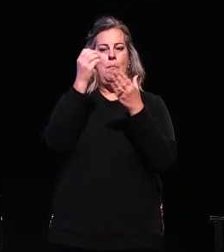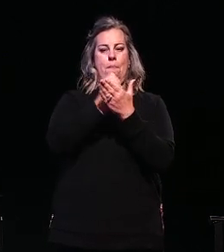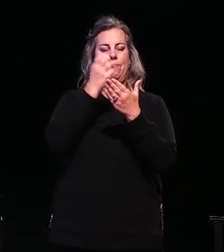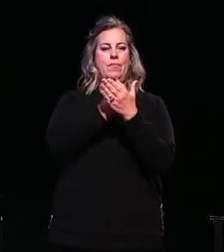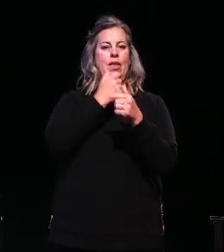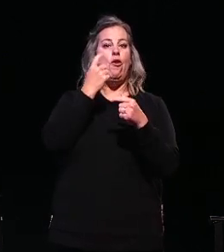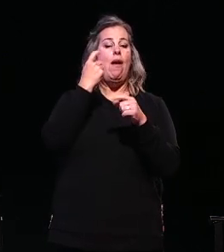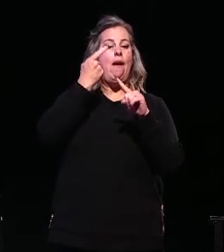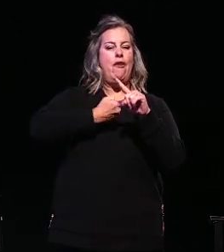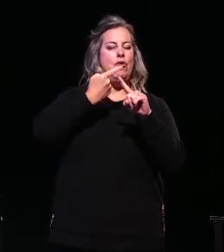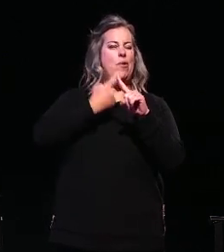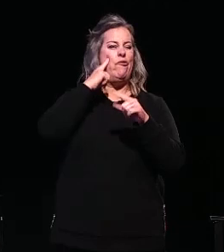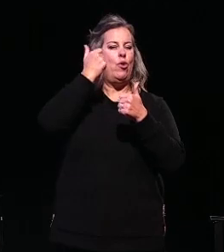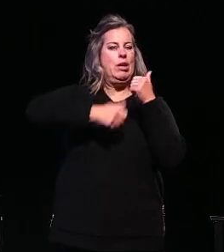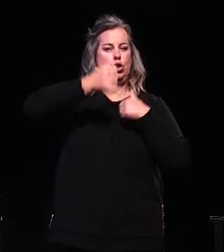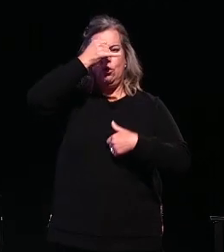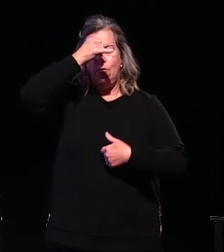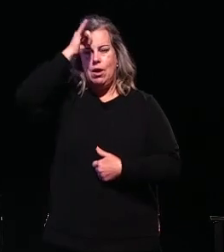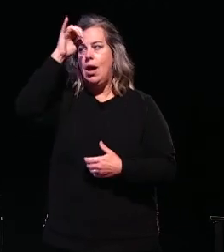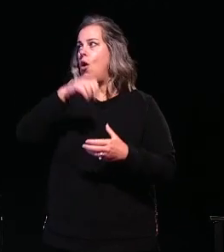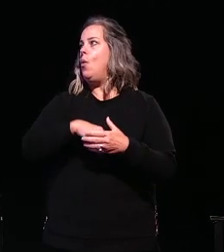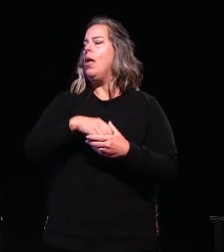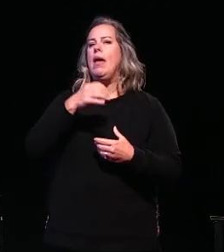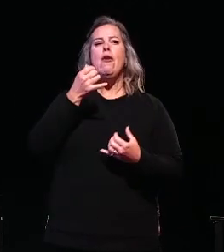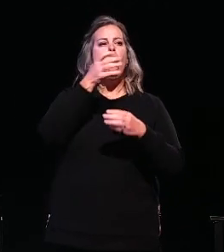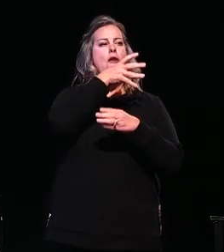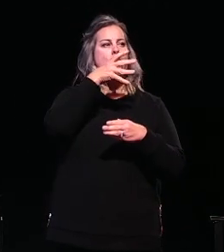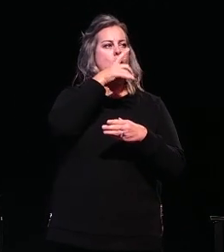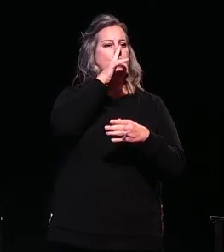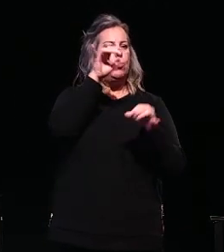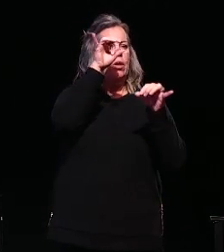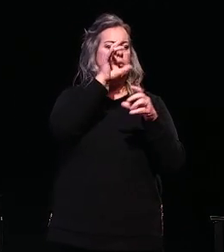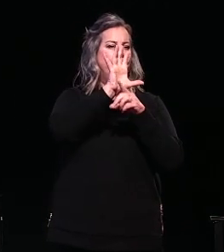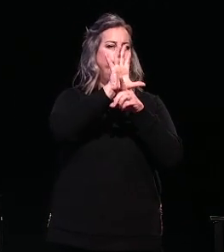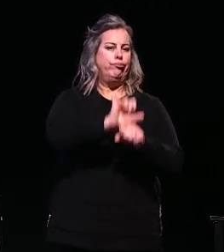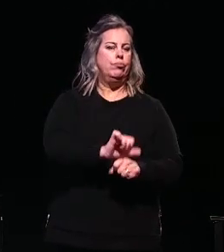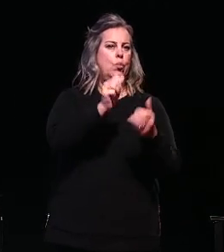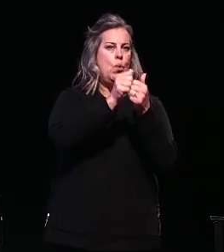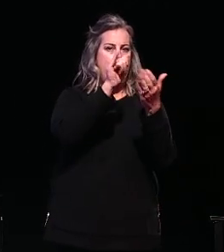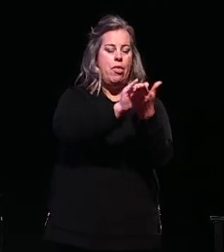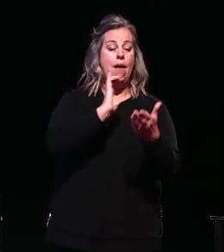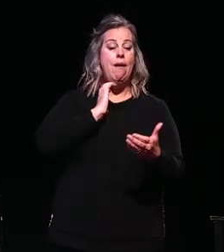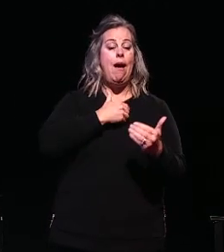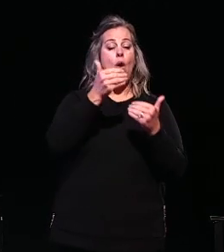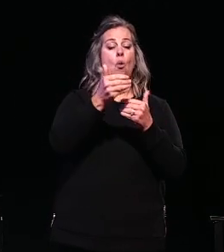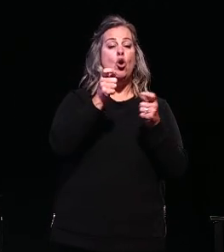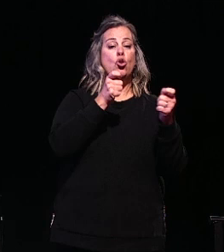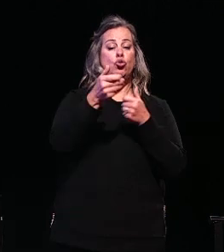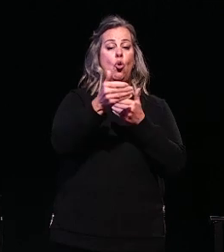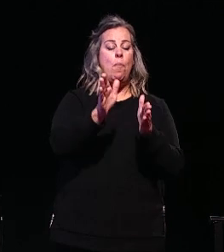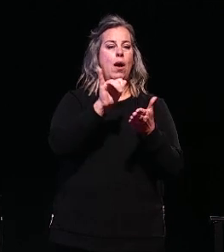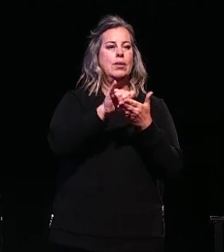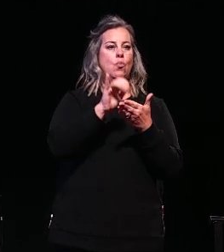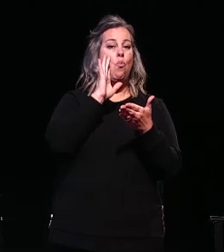basis. This subscription model is what farms have grown accustomed to, as it's common in our industry. Our control box collects routine data that